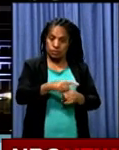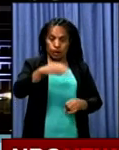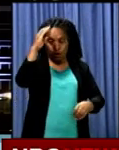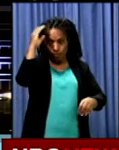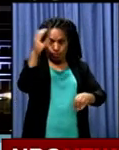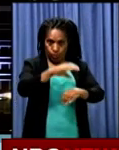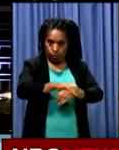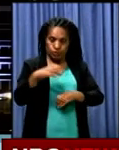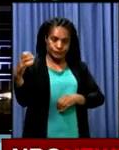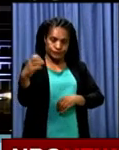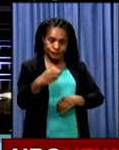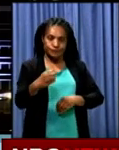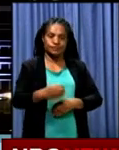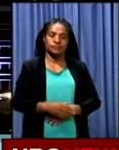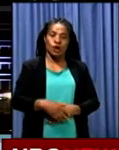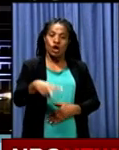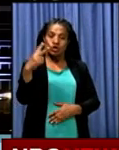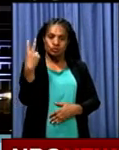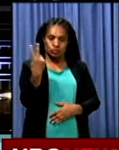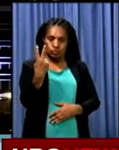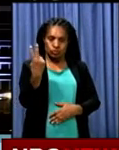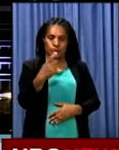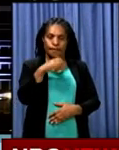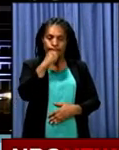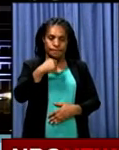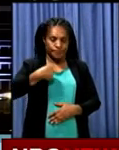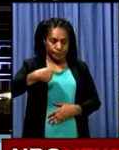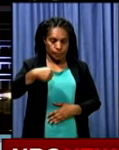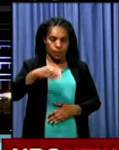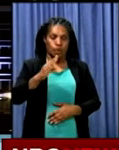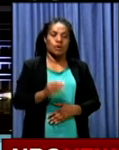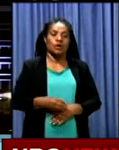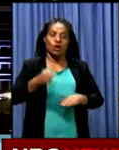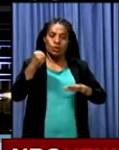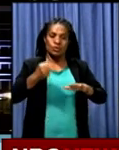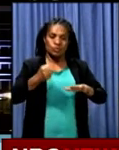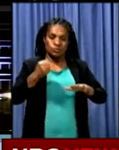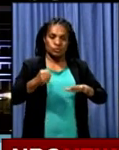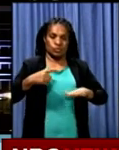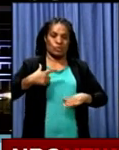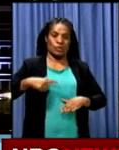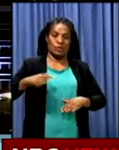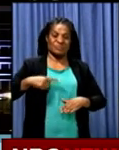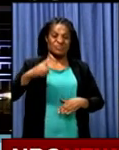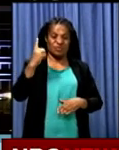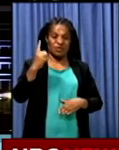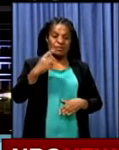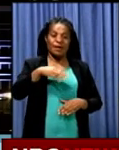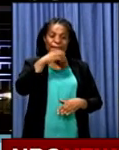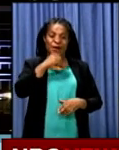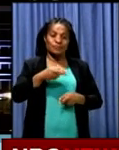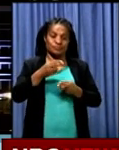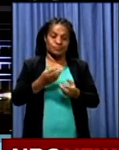a count each of murder under the Criminal Code Act in relation to shooting incident at a restaurant